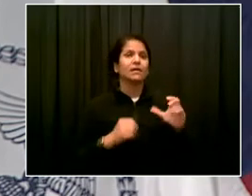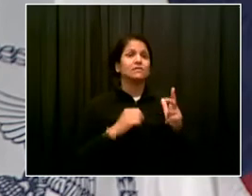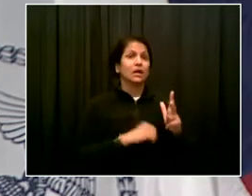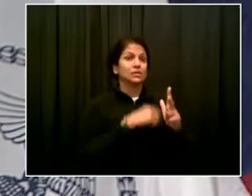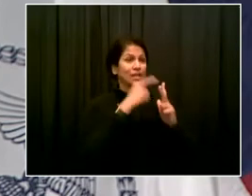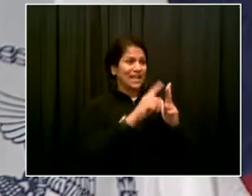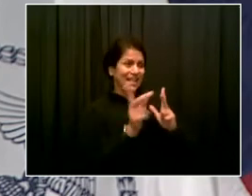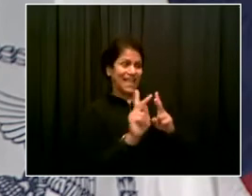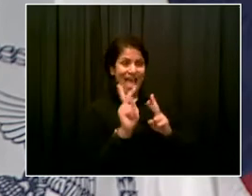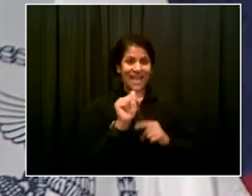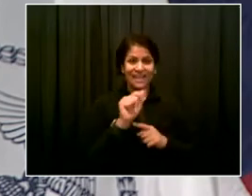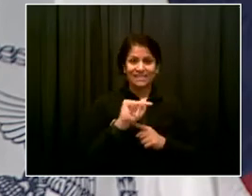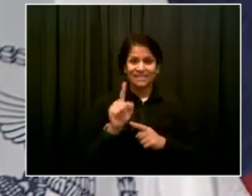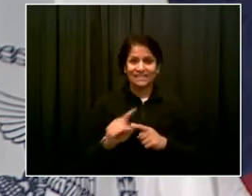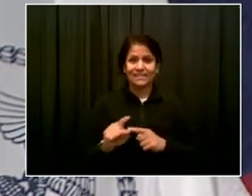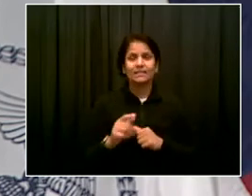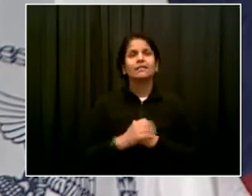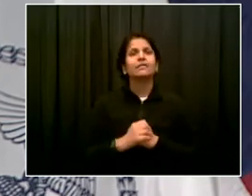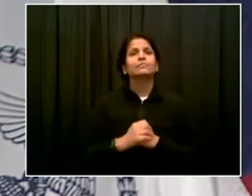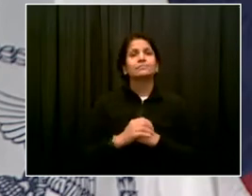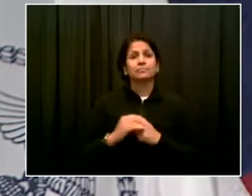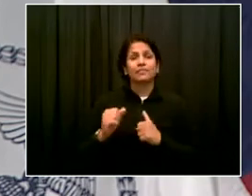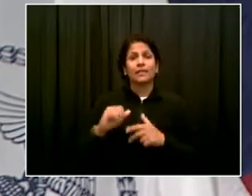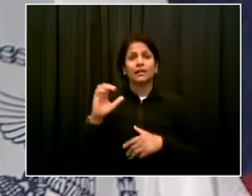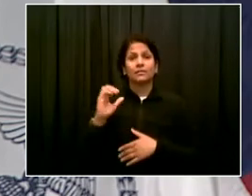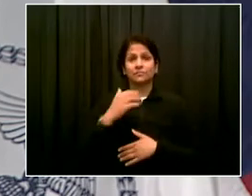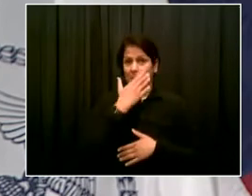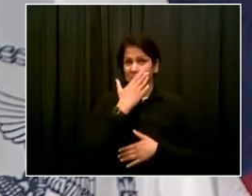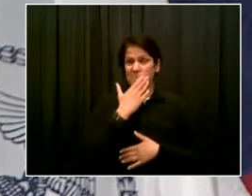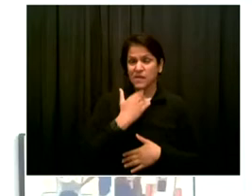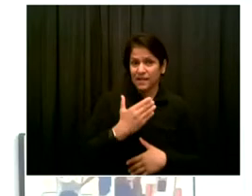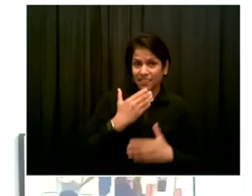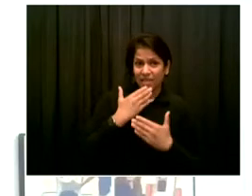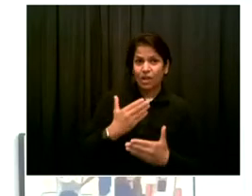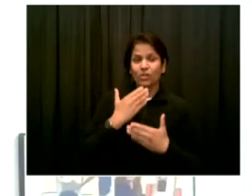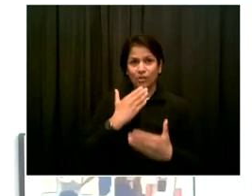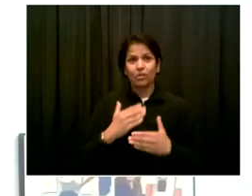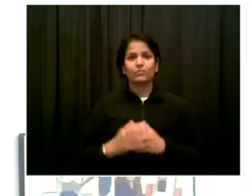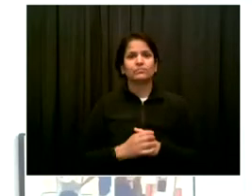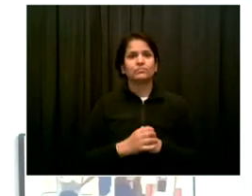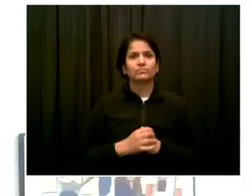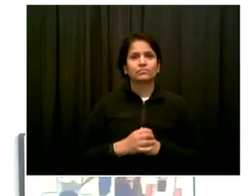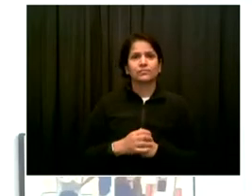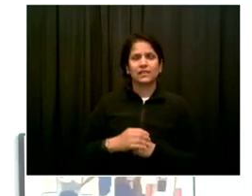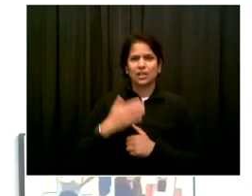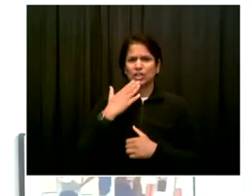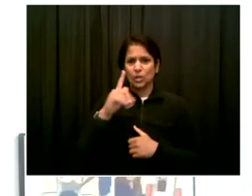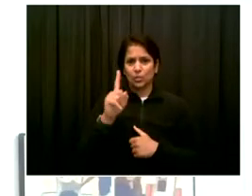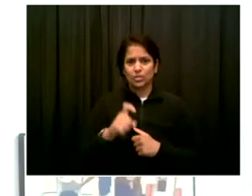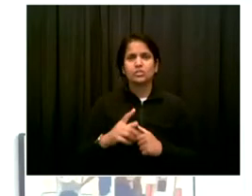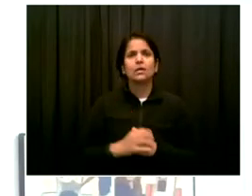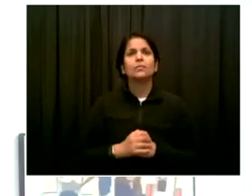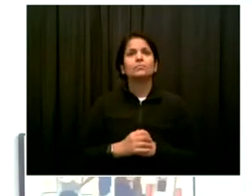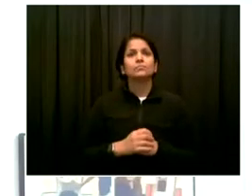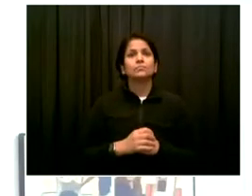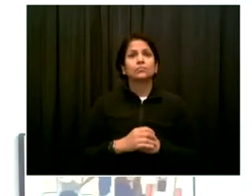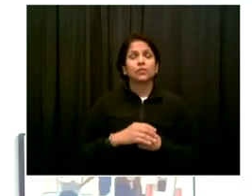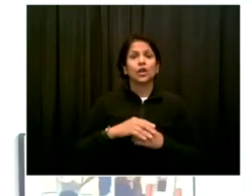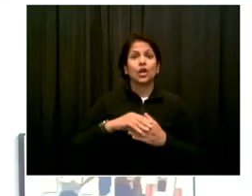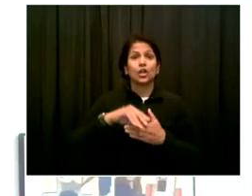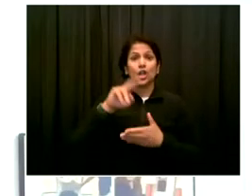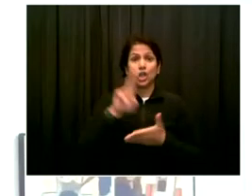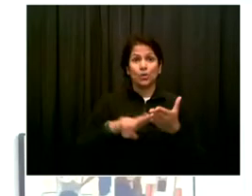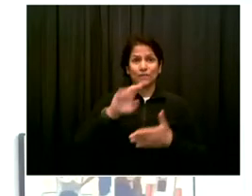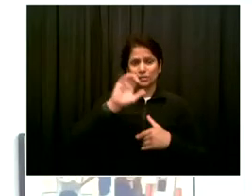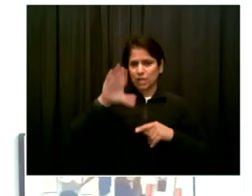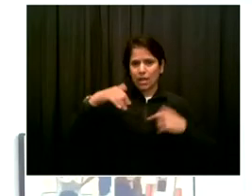Thank you, sir. And thanks, Henry, for the important question. I haven't read the University of Chicago study that you're referring to, but what